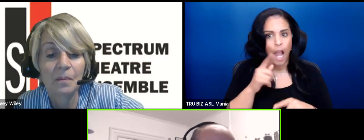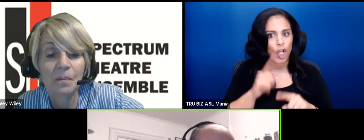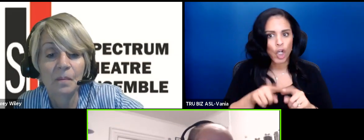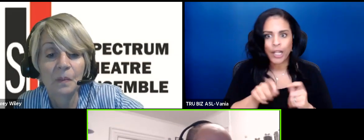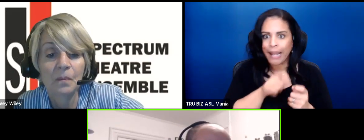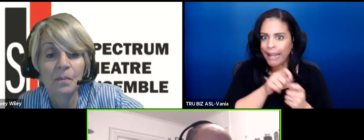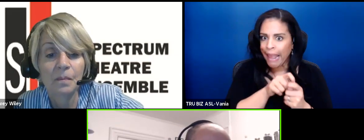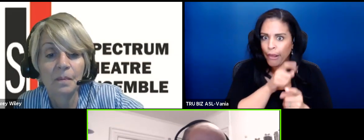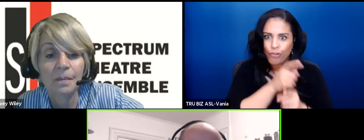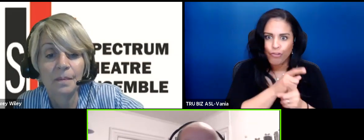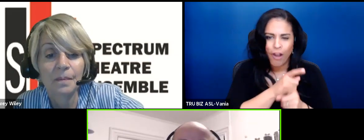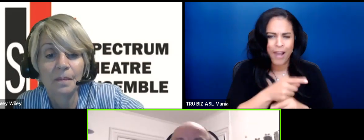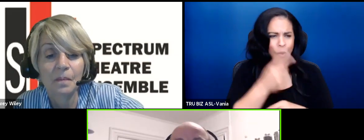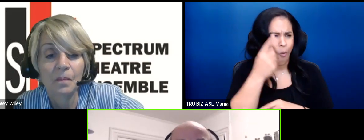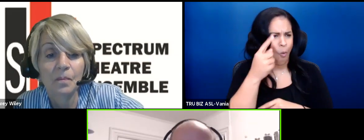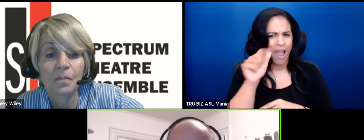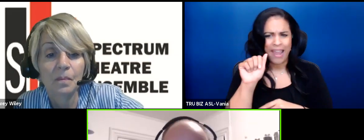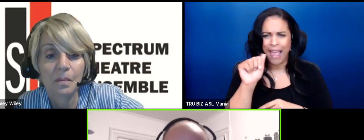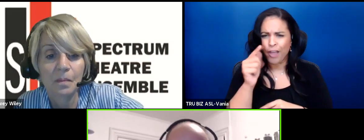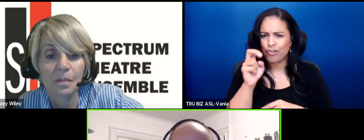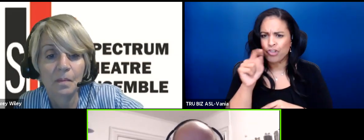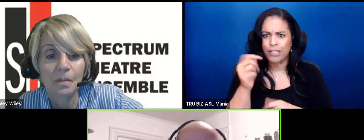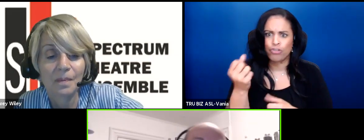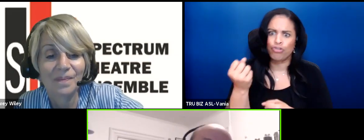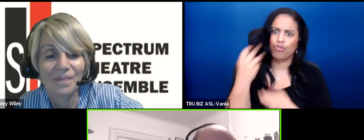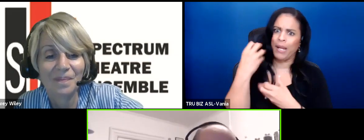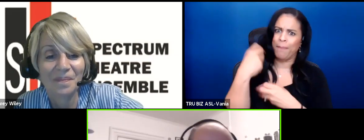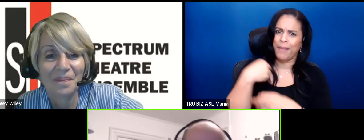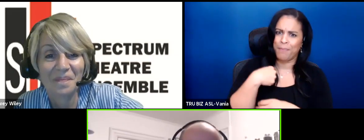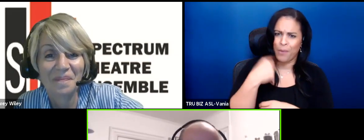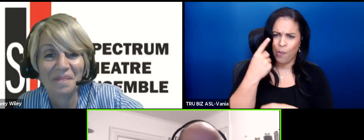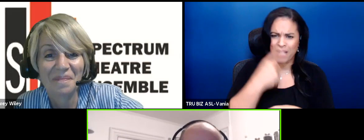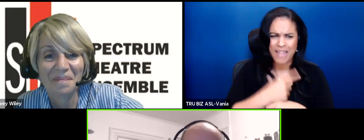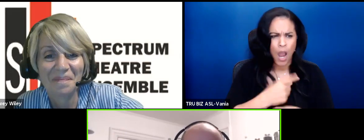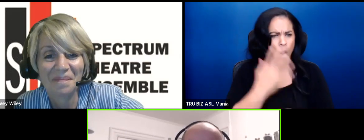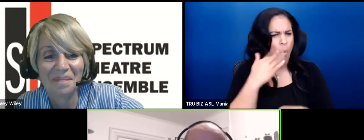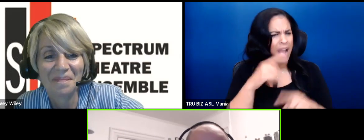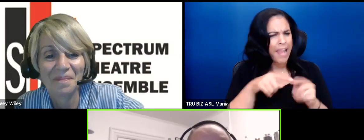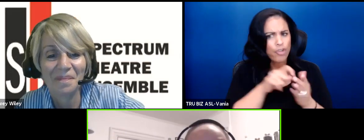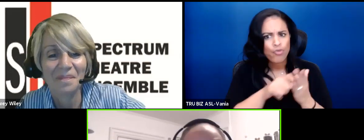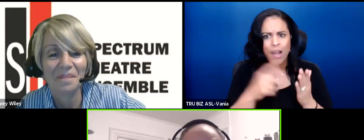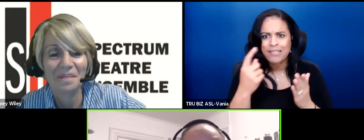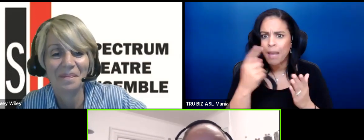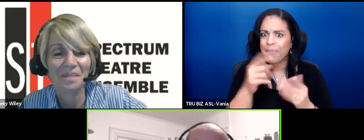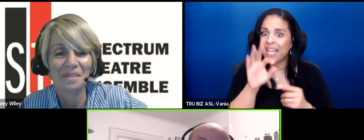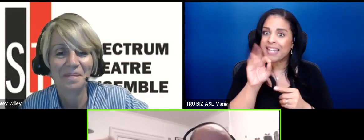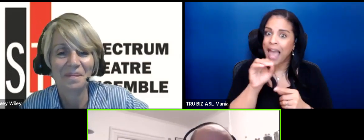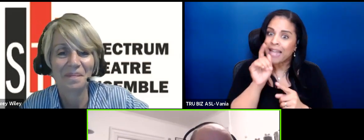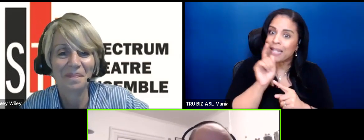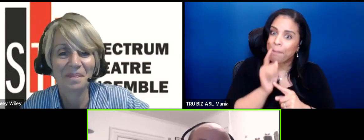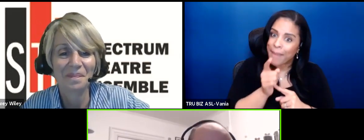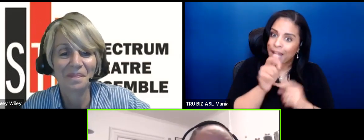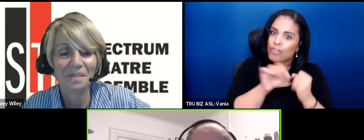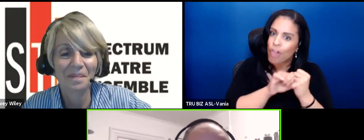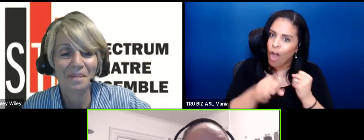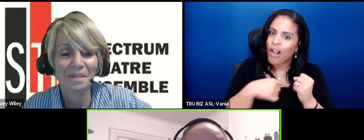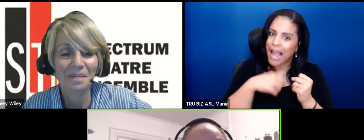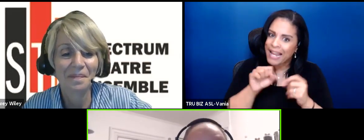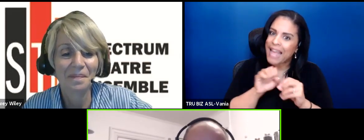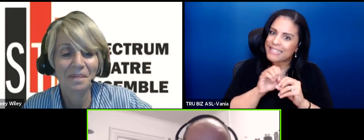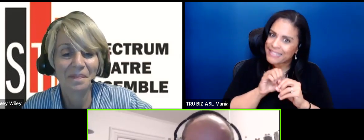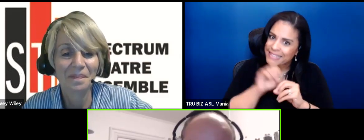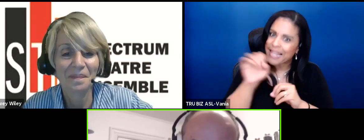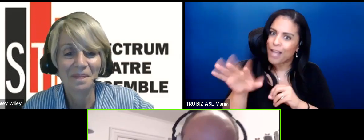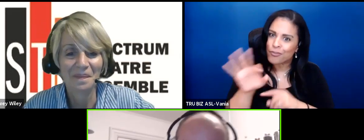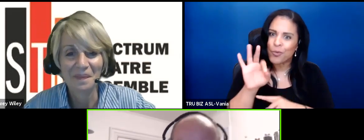never forget this one agent who just screamed at me one day. Why can't you write me something? It's 90 minutes long that I can send to Florida.